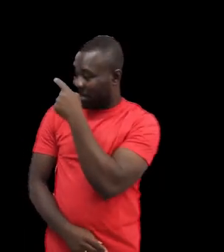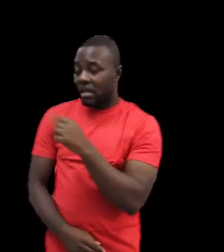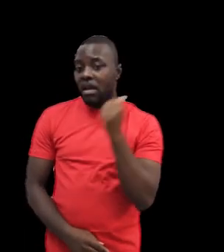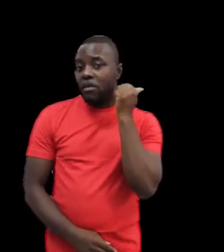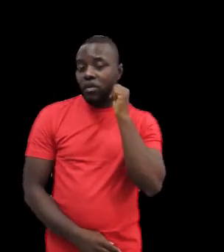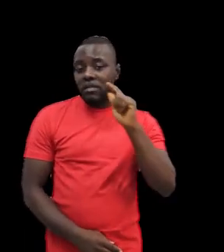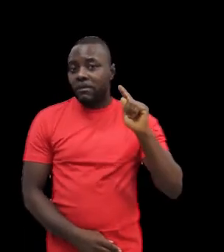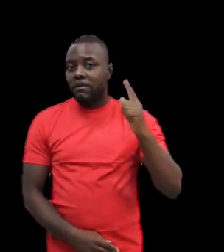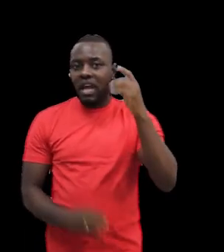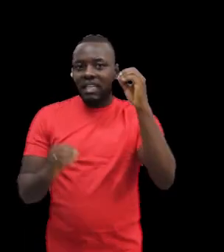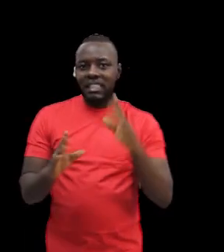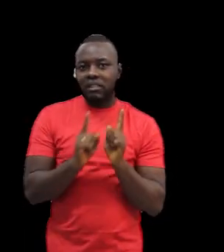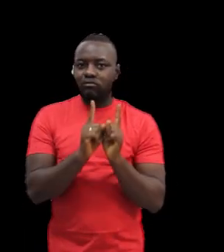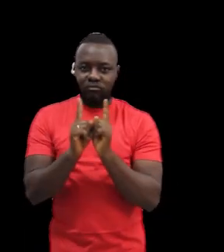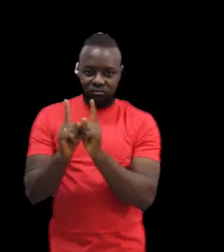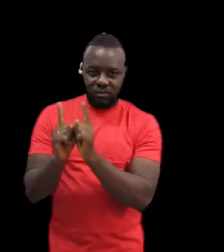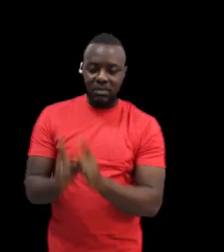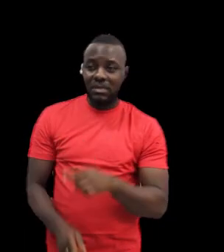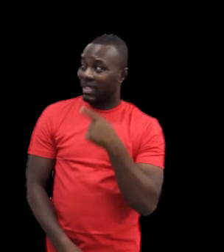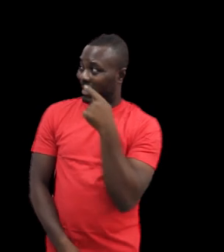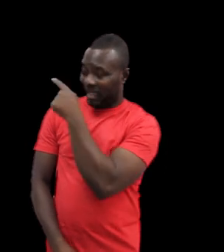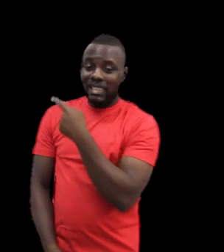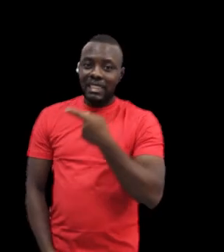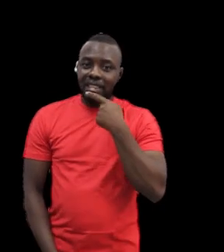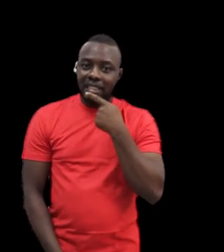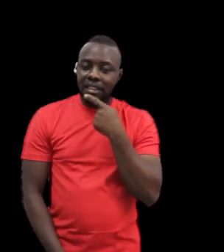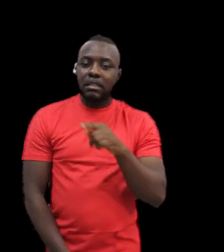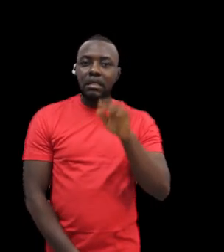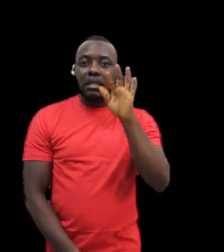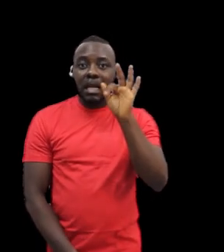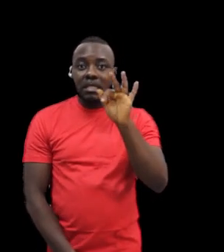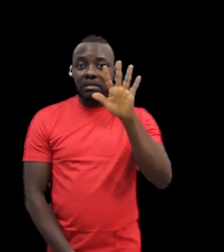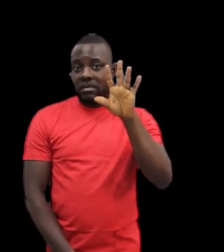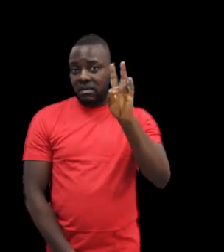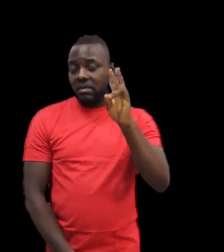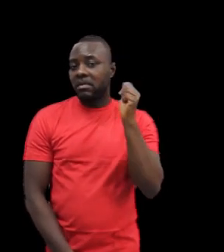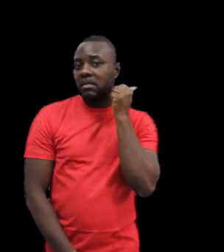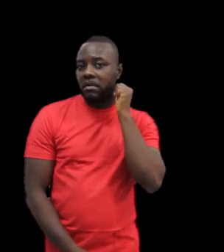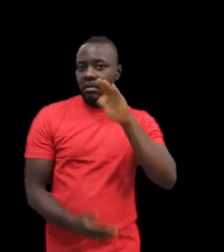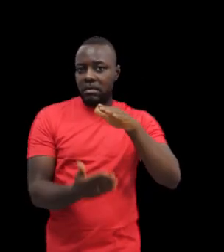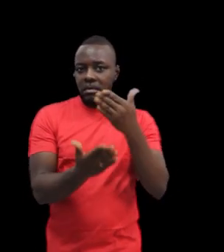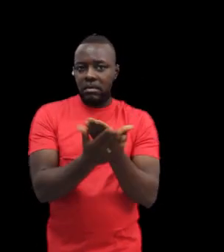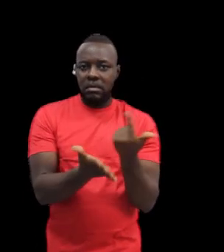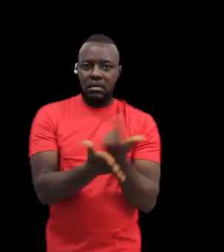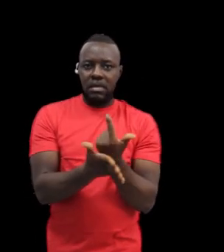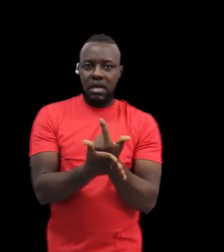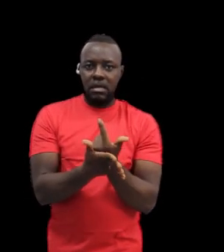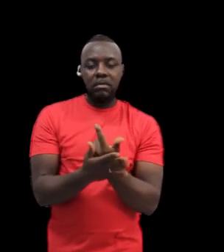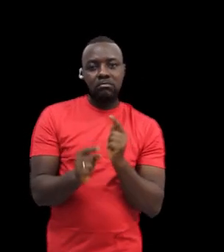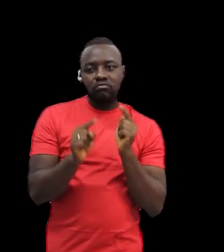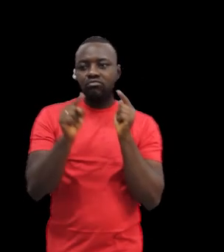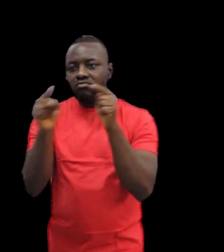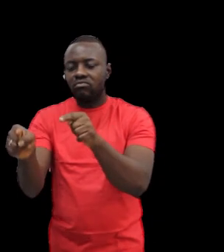One of Foster's first teachers said that, he started in Accra in Osu, 1957. He came to Ghana and went to the